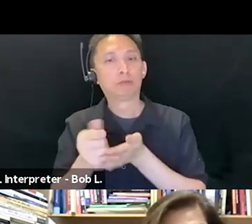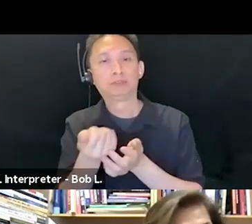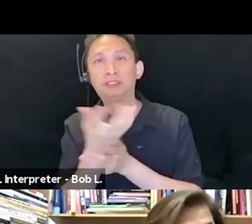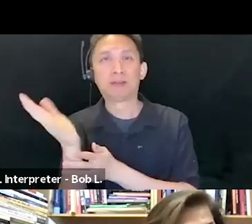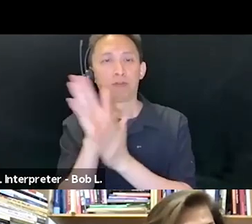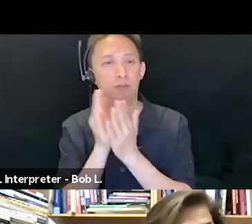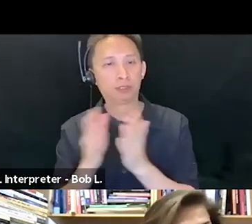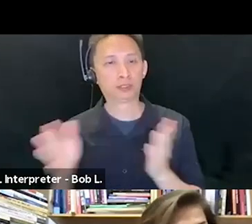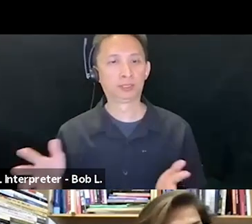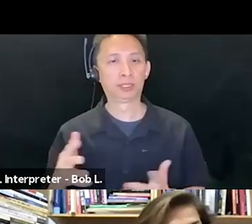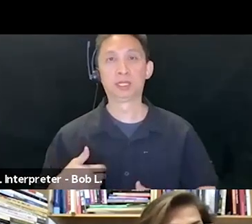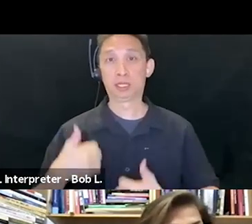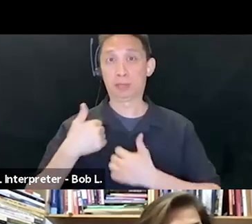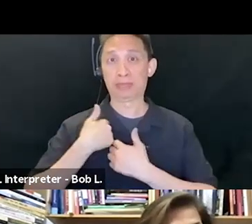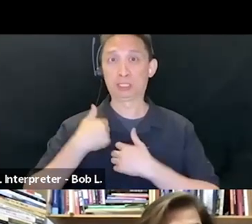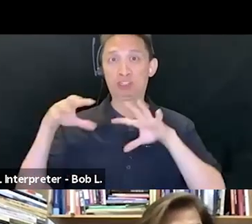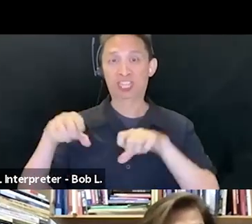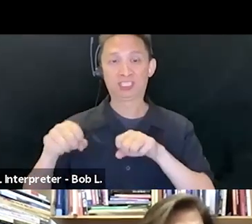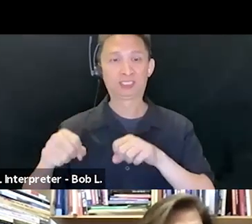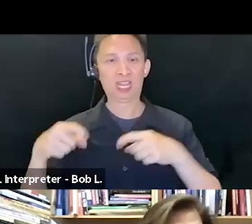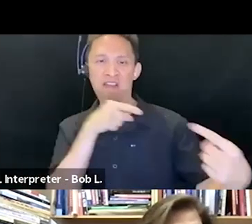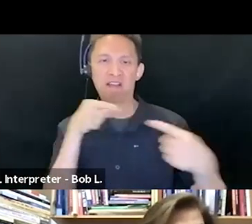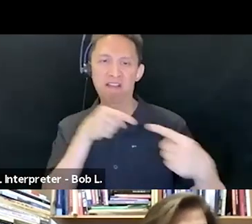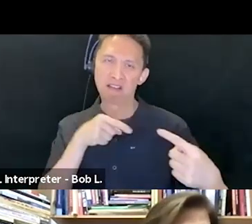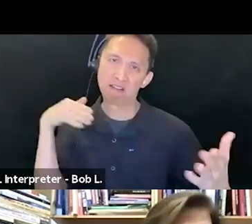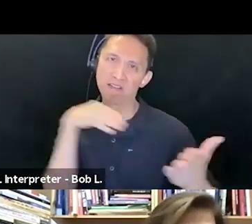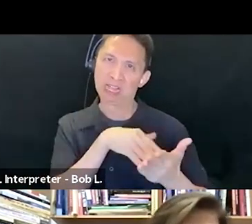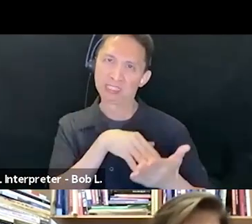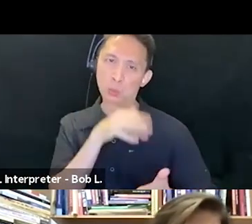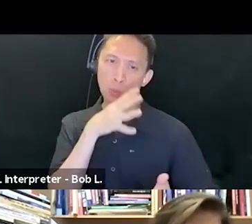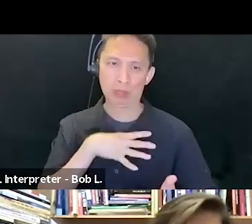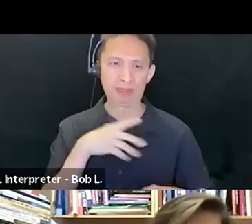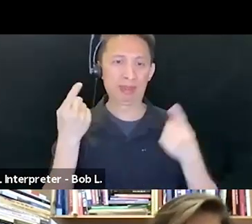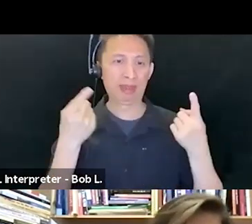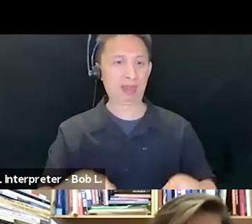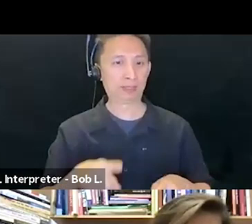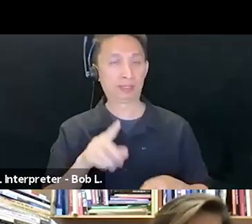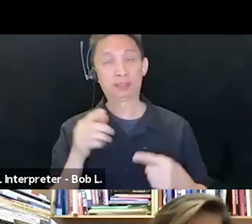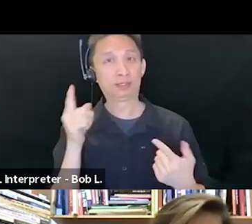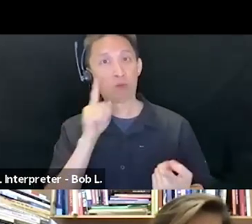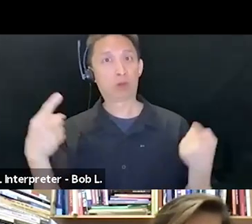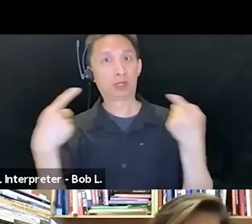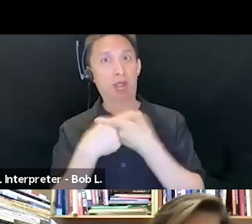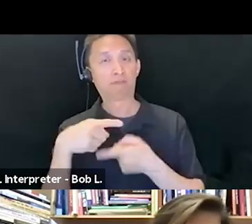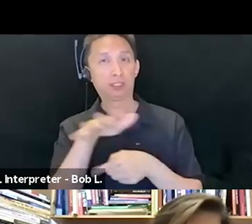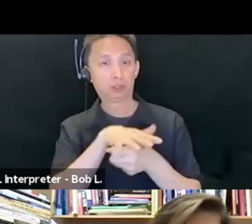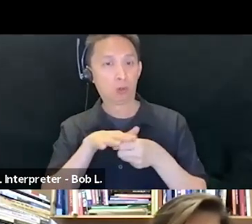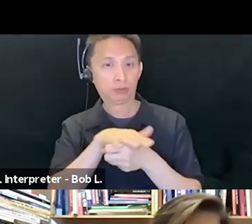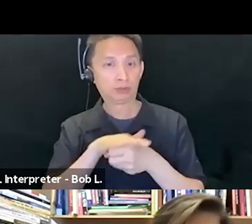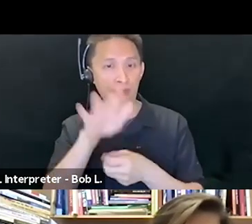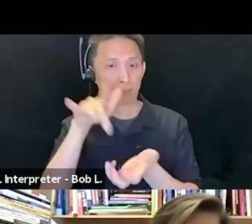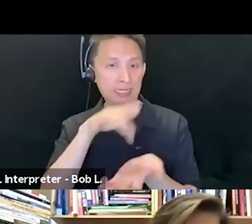Theology, Surveillance and the Politics of Fear, 2015, and Incarcerated Childhood